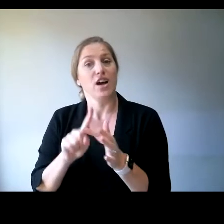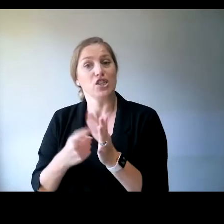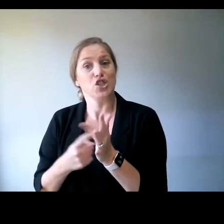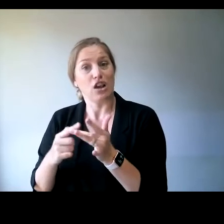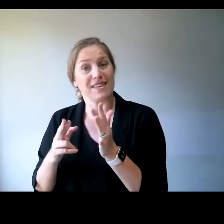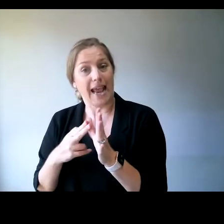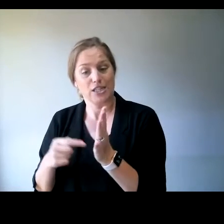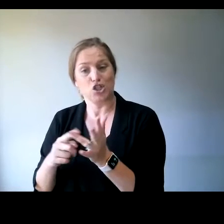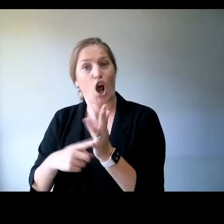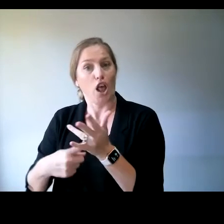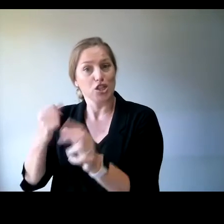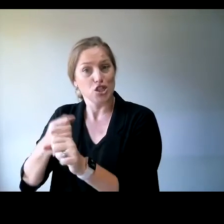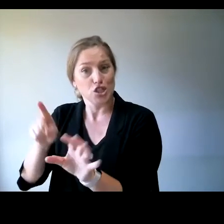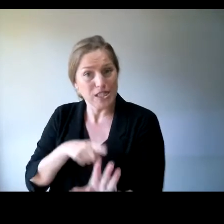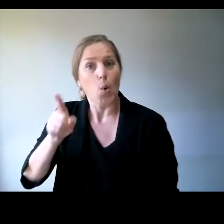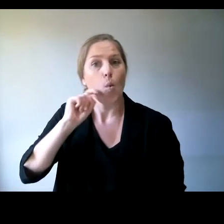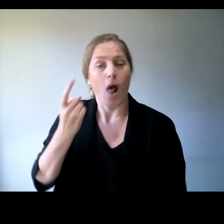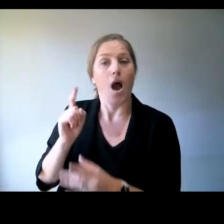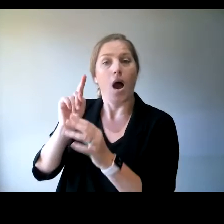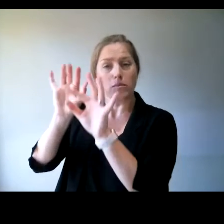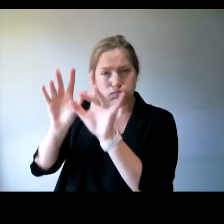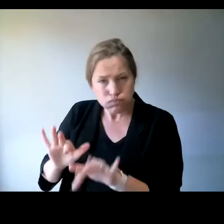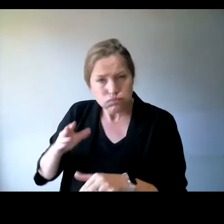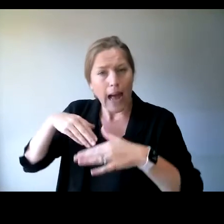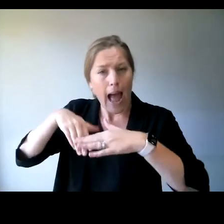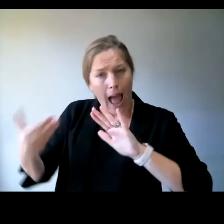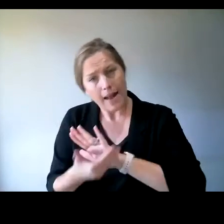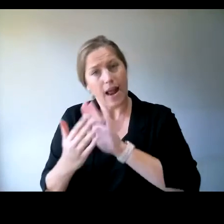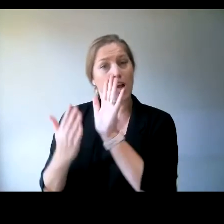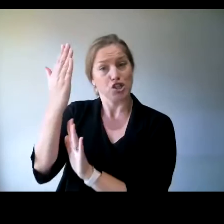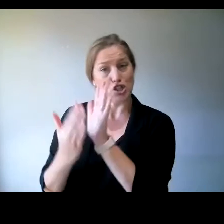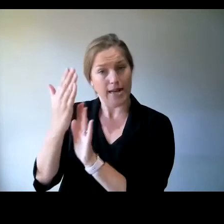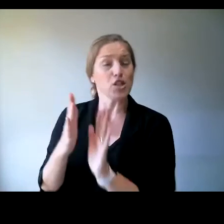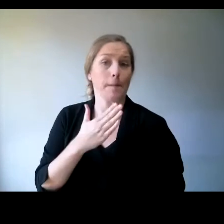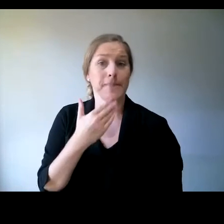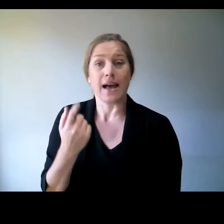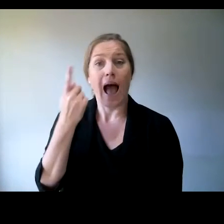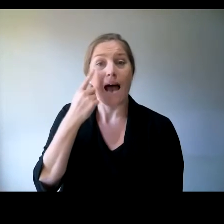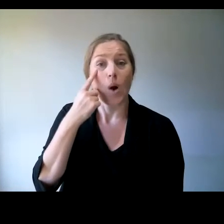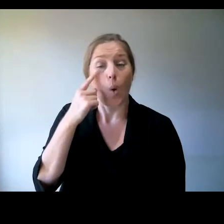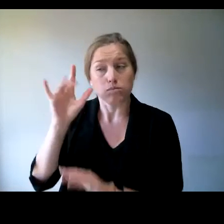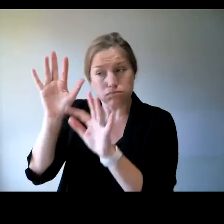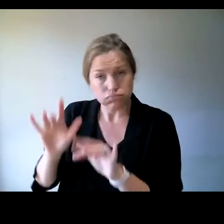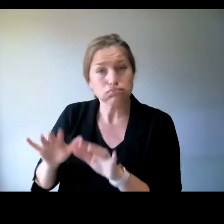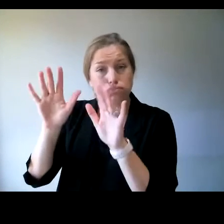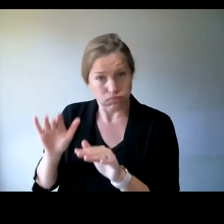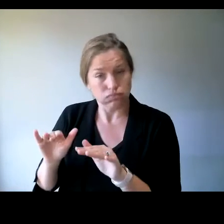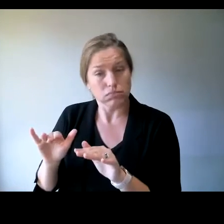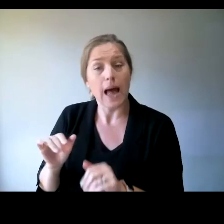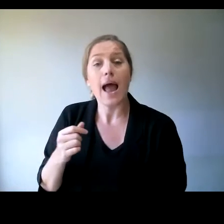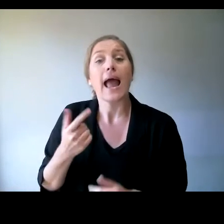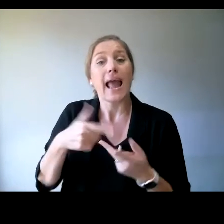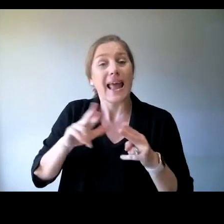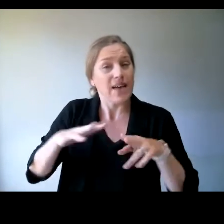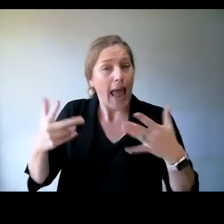And she's going to be making a note of any pertinent questions of the chat as we go on, so we can come back to them later. So feel free to pop in a question